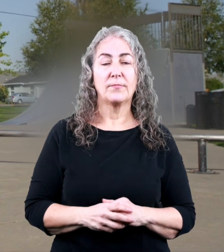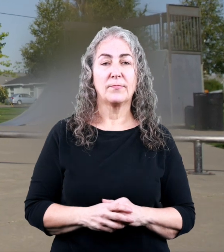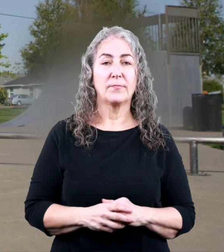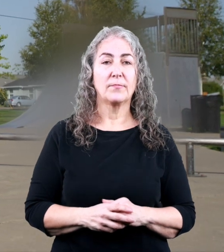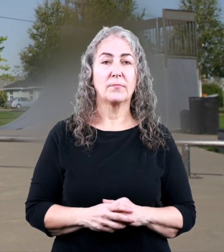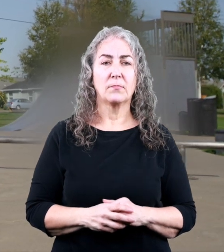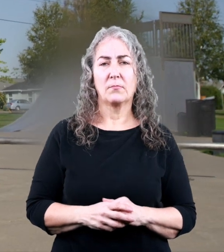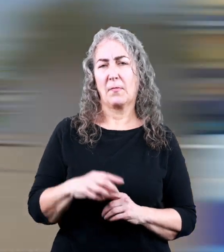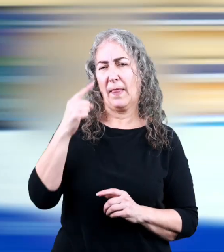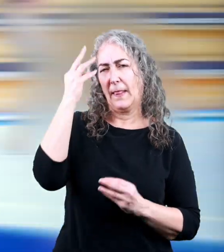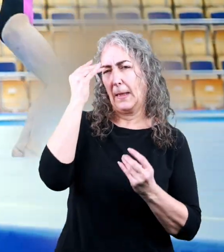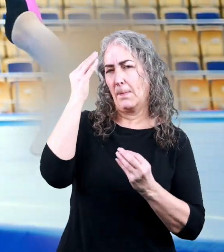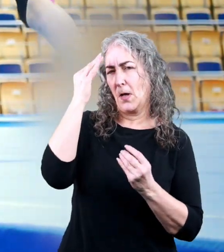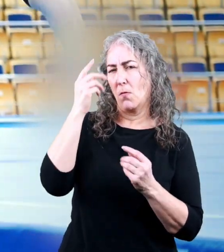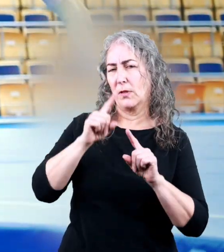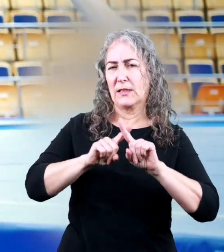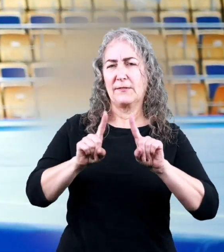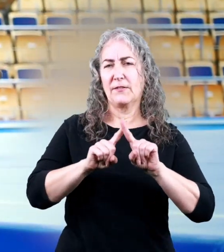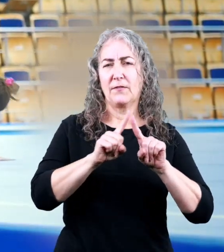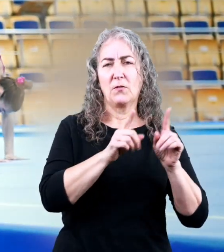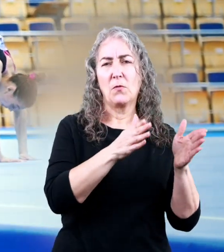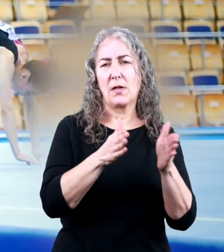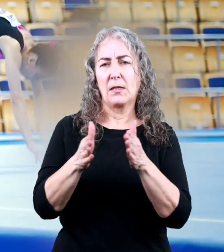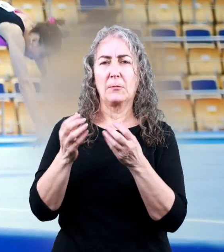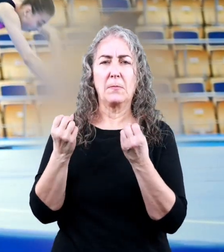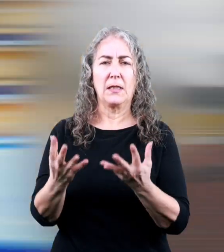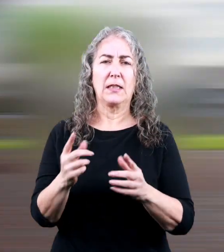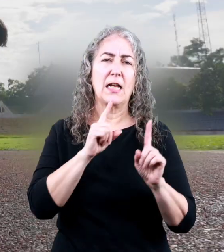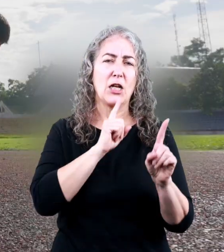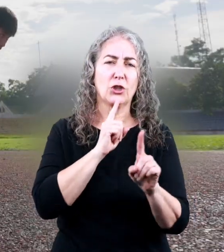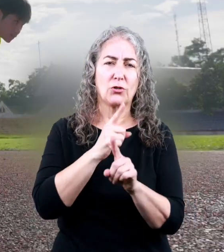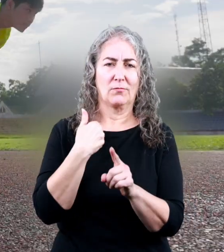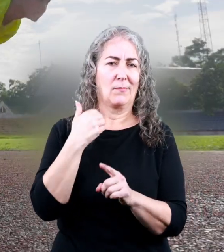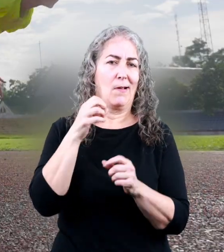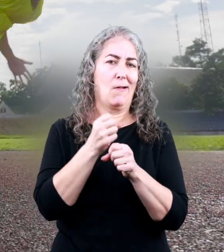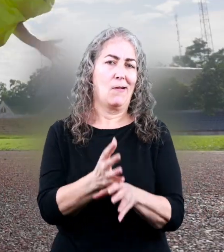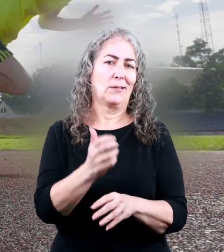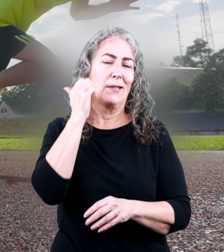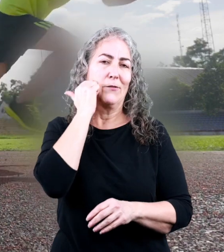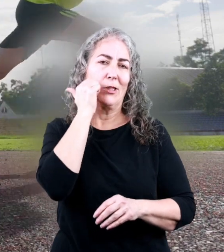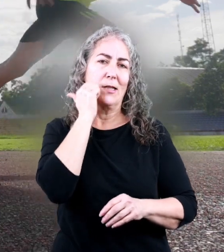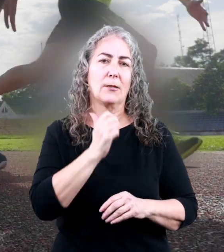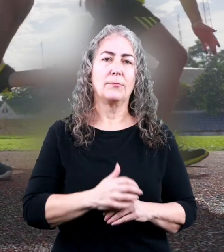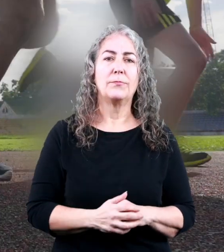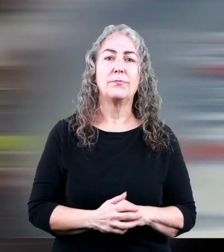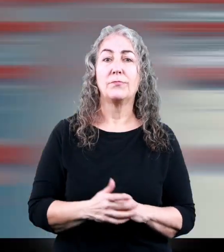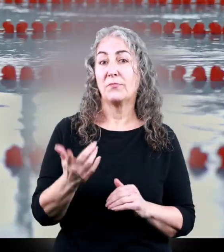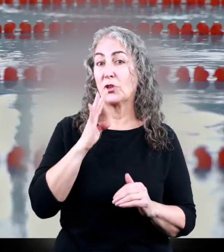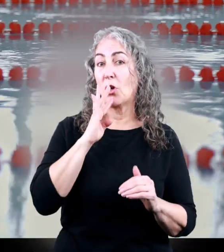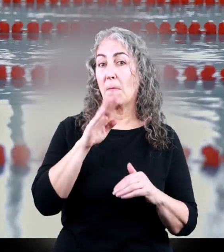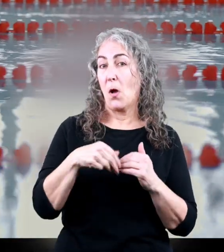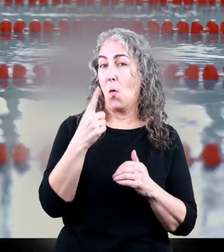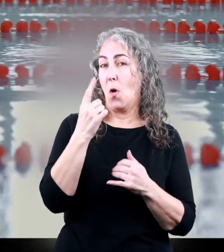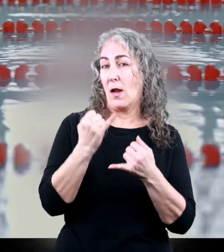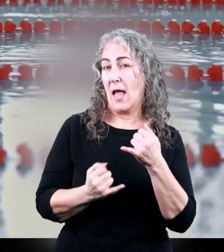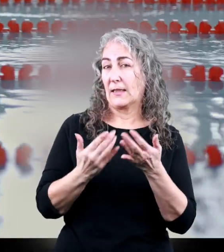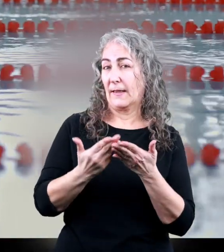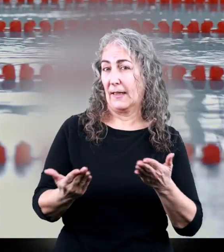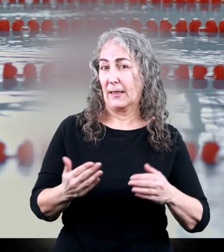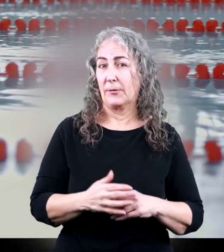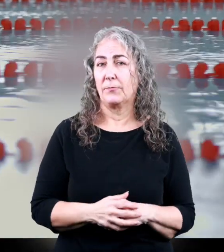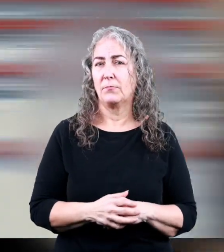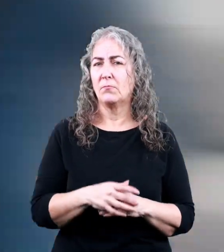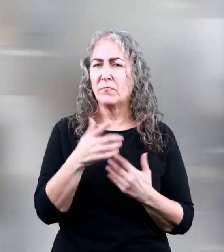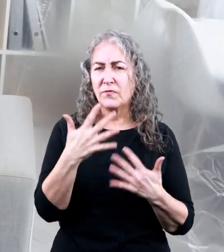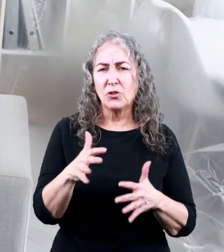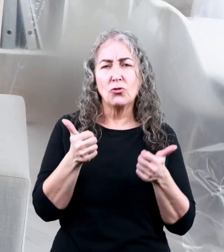reactions, think about the many reactions we cause every day. Let's talk about one last